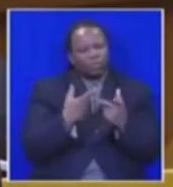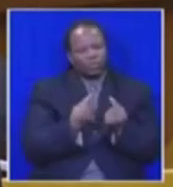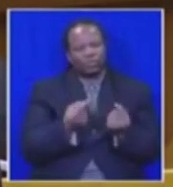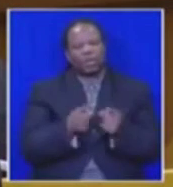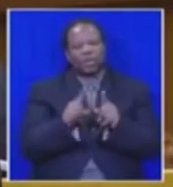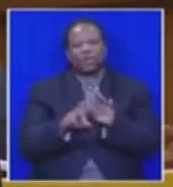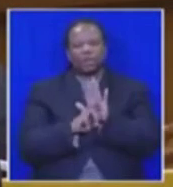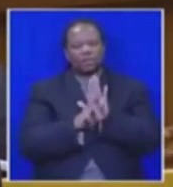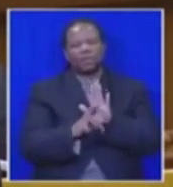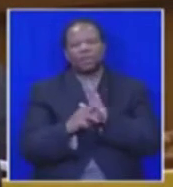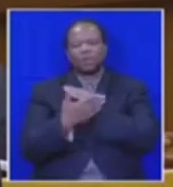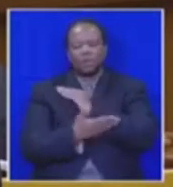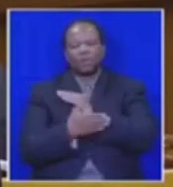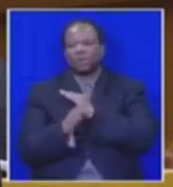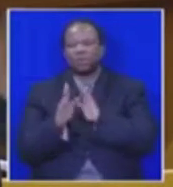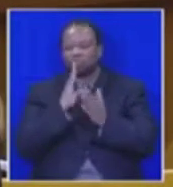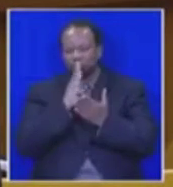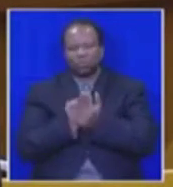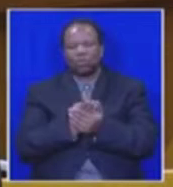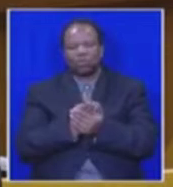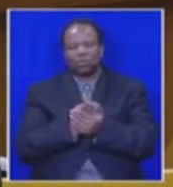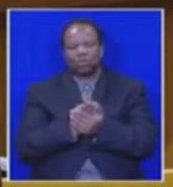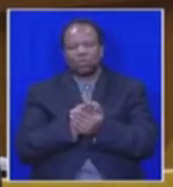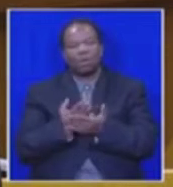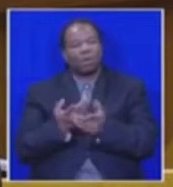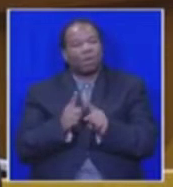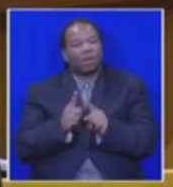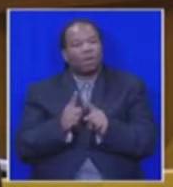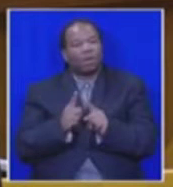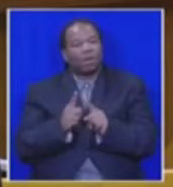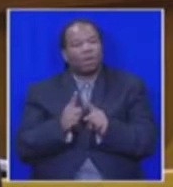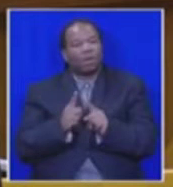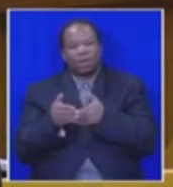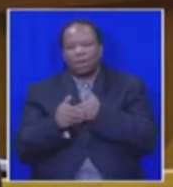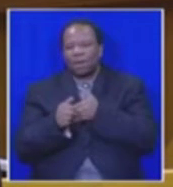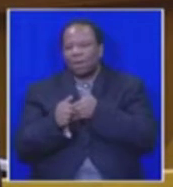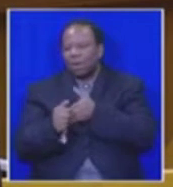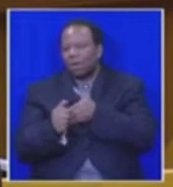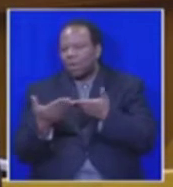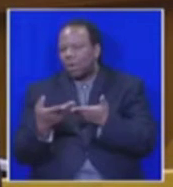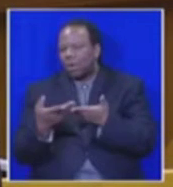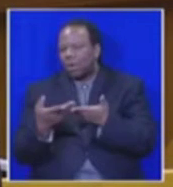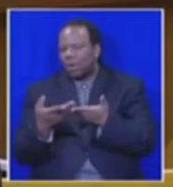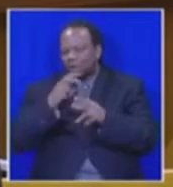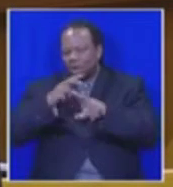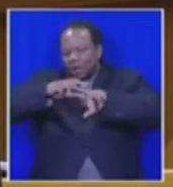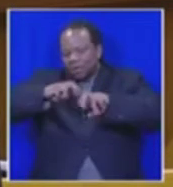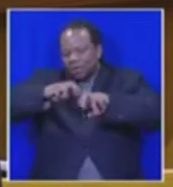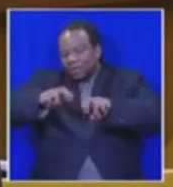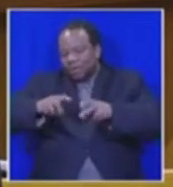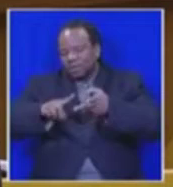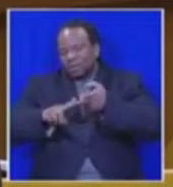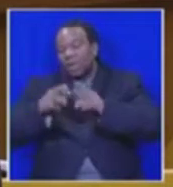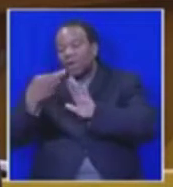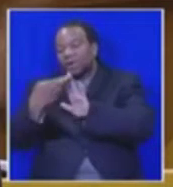behalf of the country. There's no doubt about it. But I have to be guided by medical research and the reports that are there,